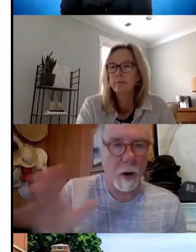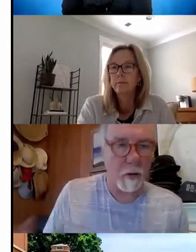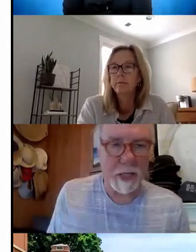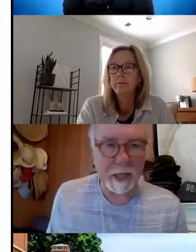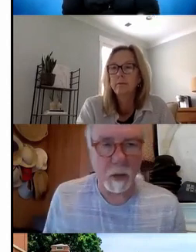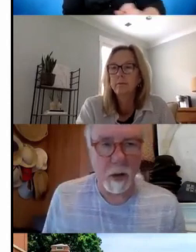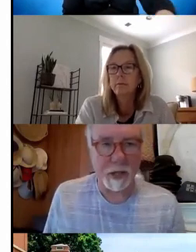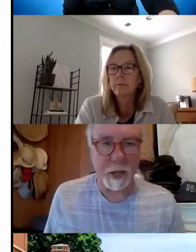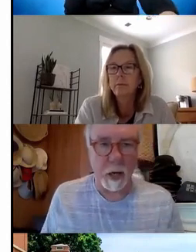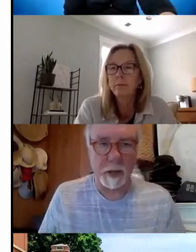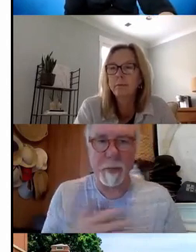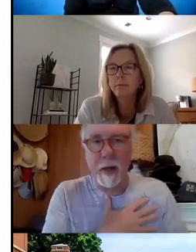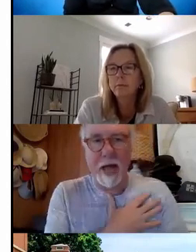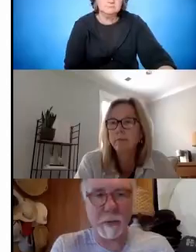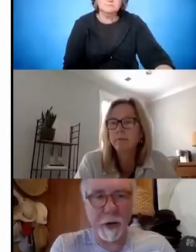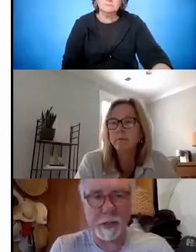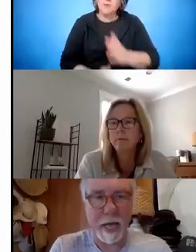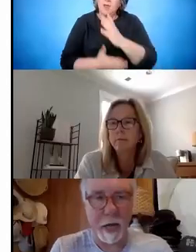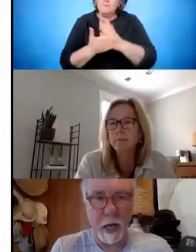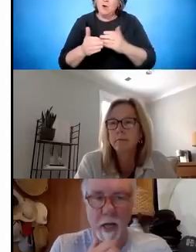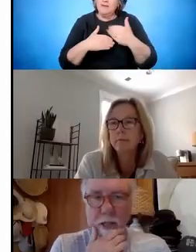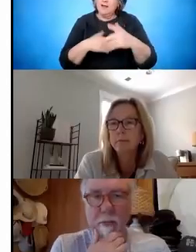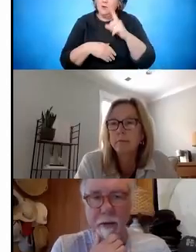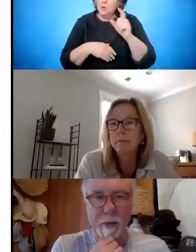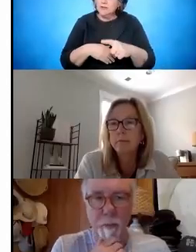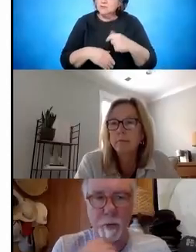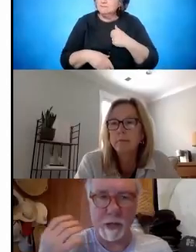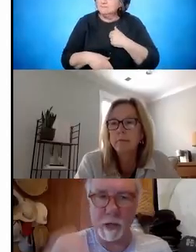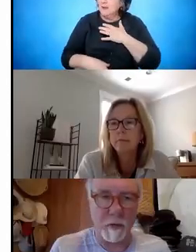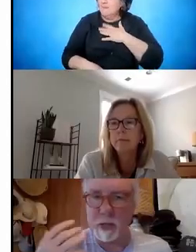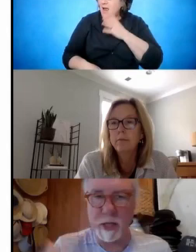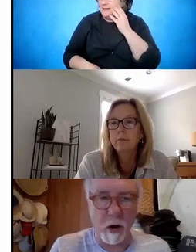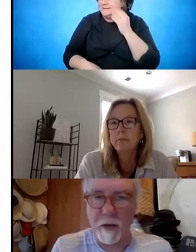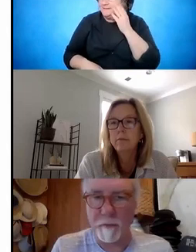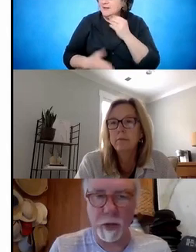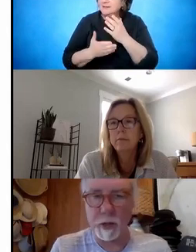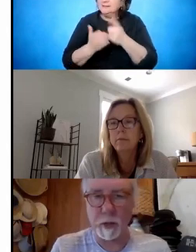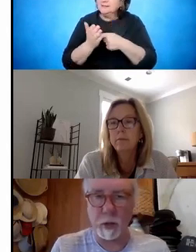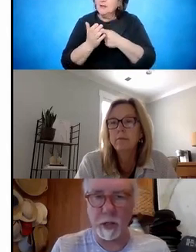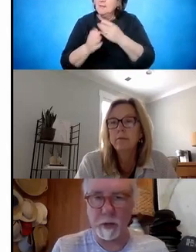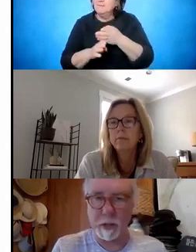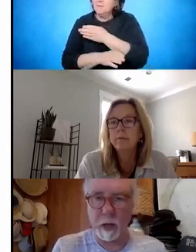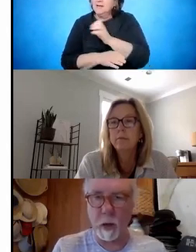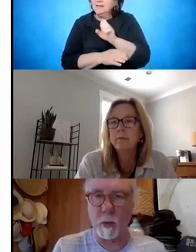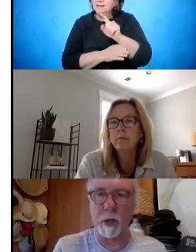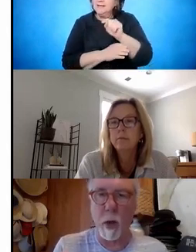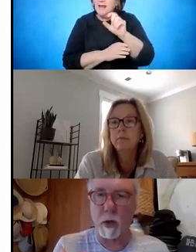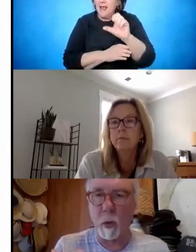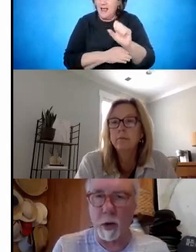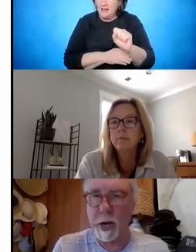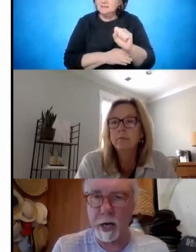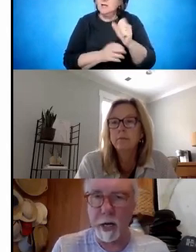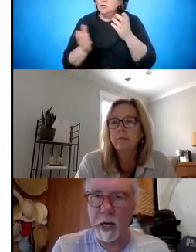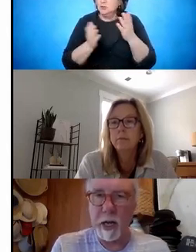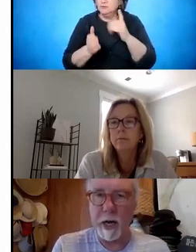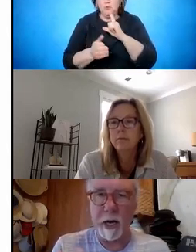As part of this next question, it's been my experience that sometimes the pre-app services that are offered within the school districts are really well